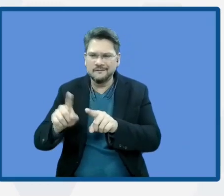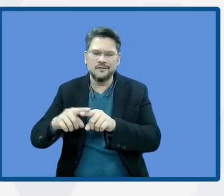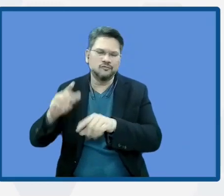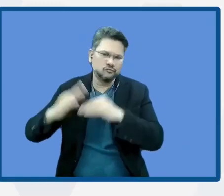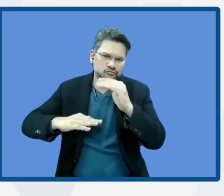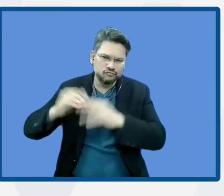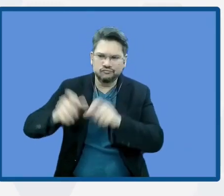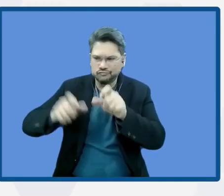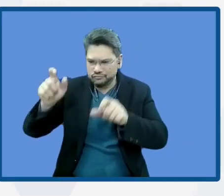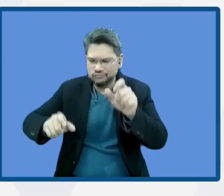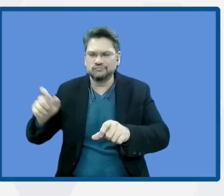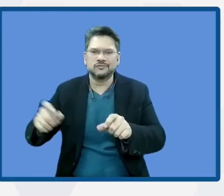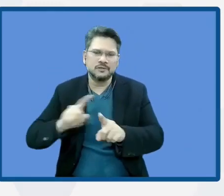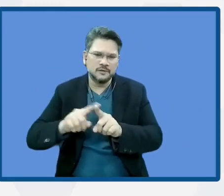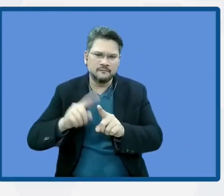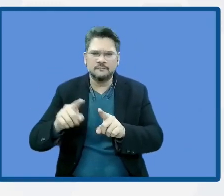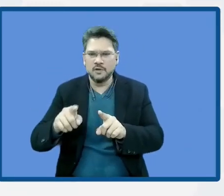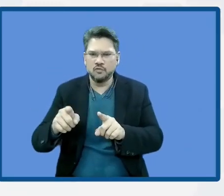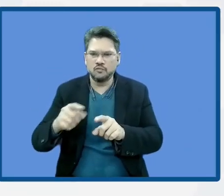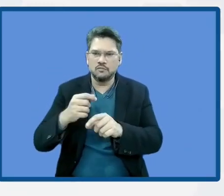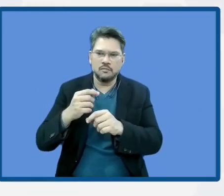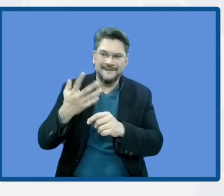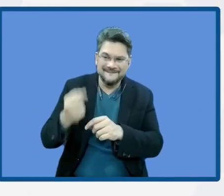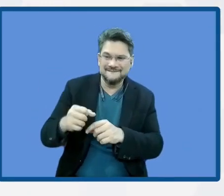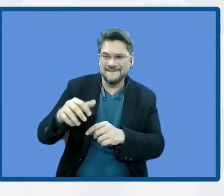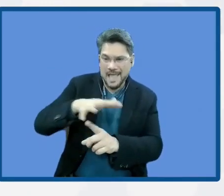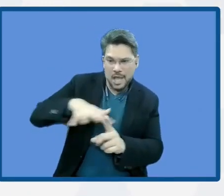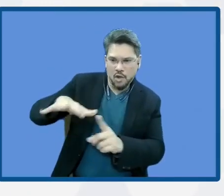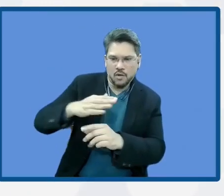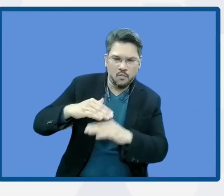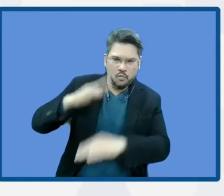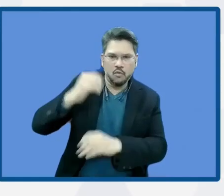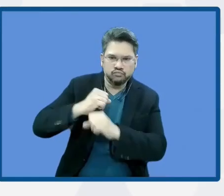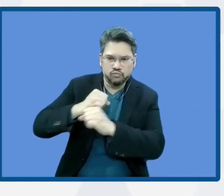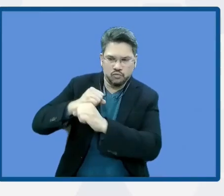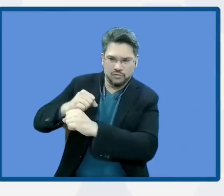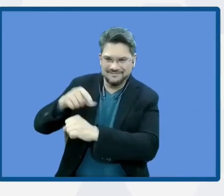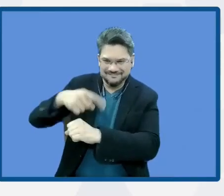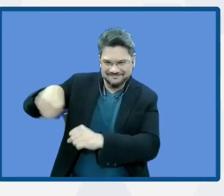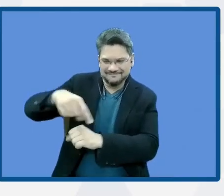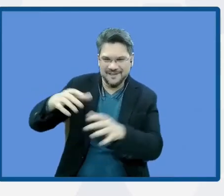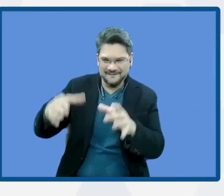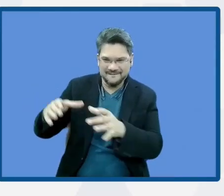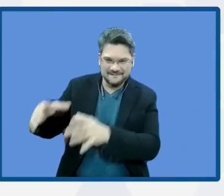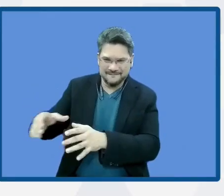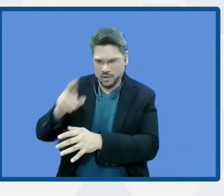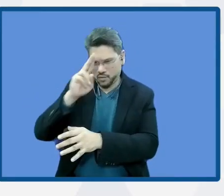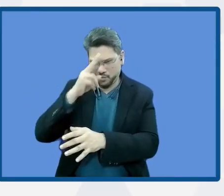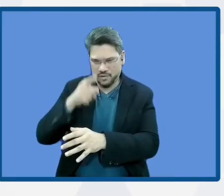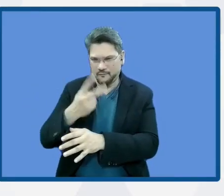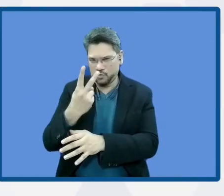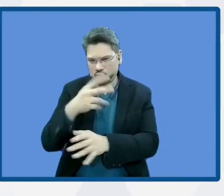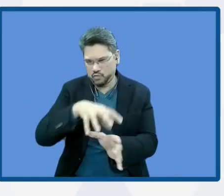areas from the two divisions in Uruguay. So this is another experience that will